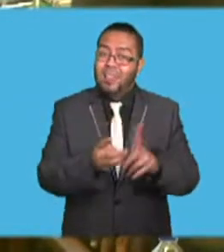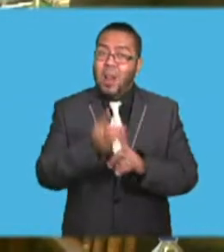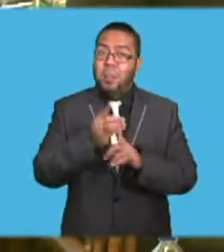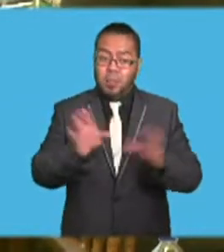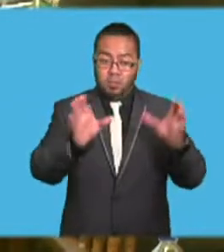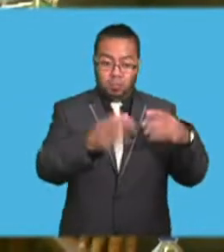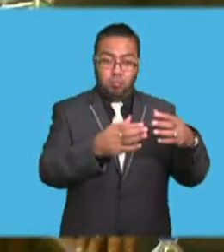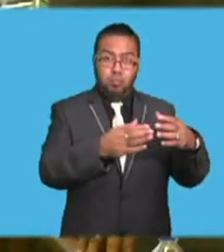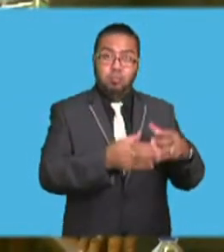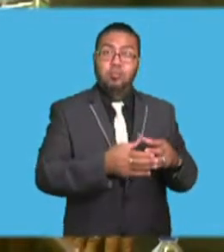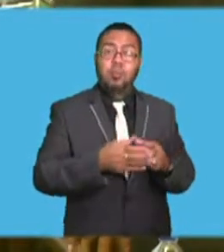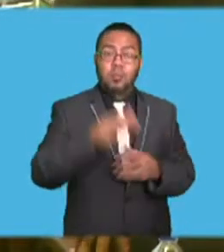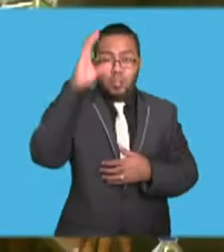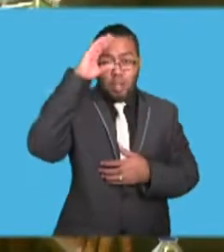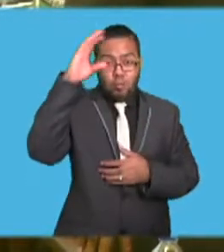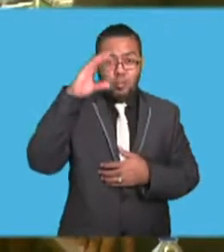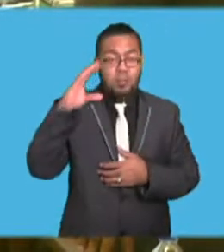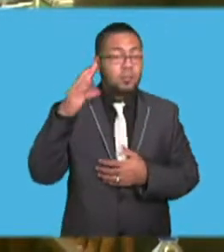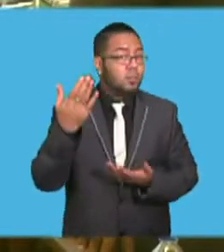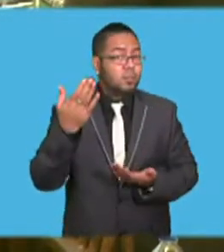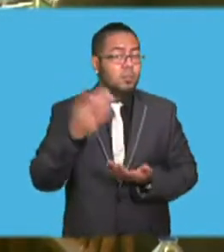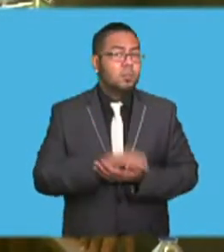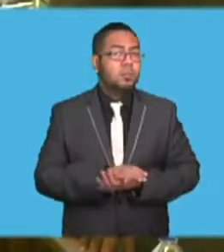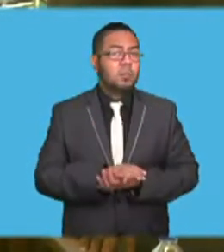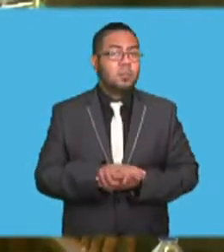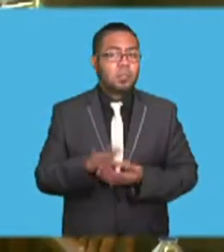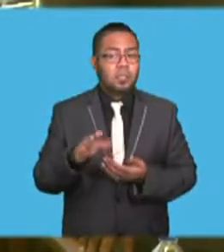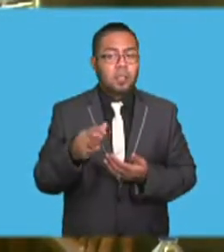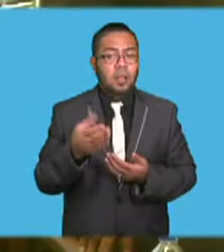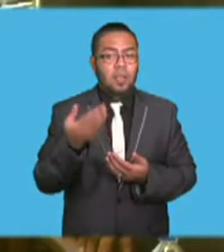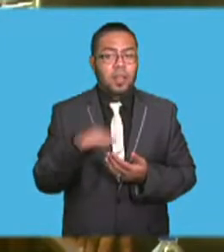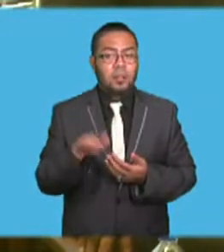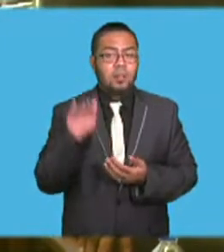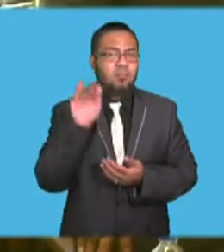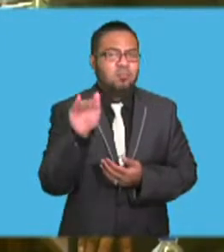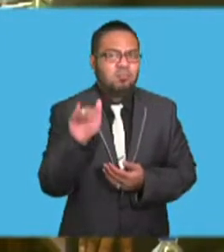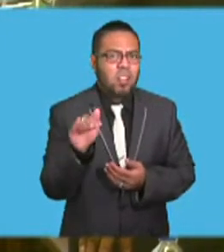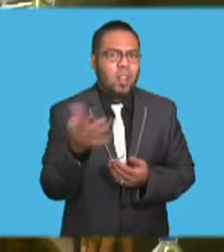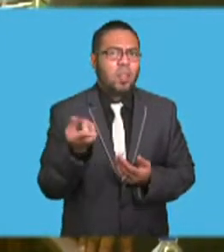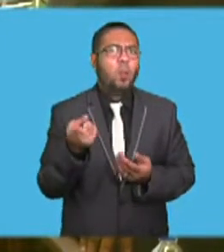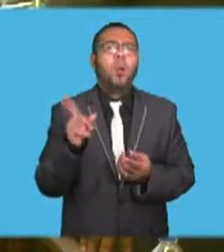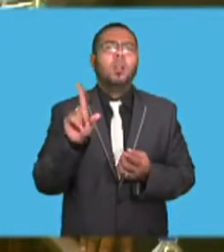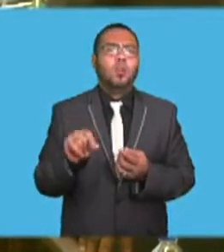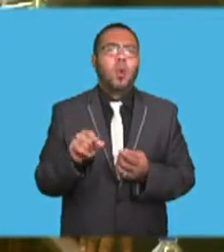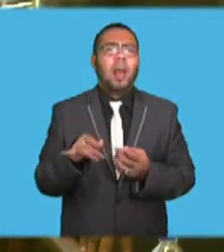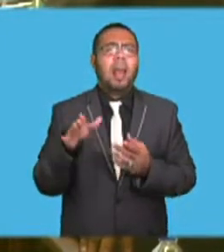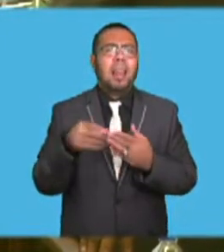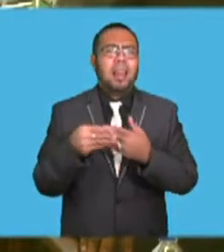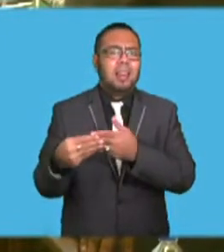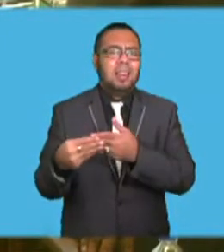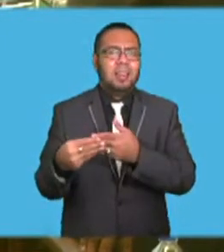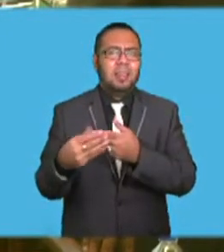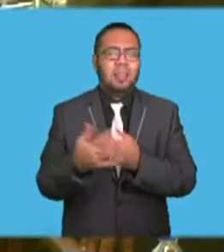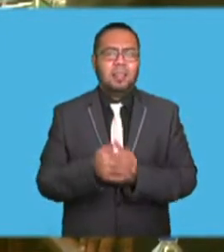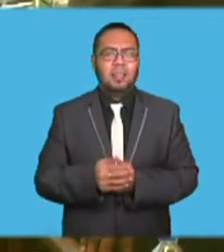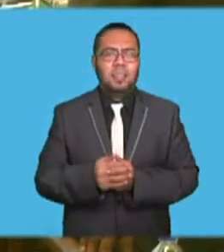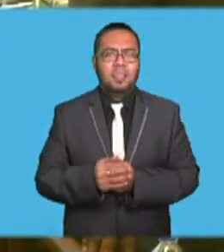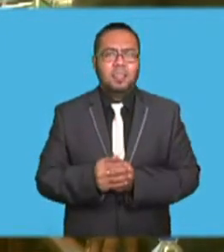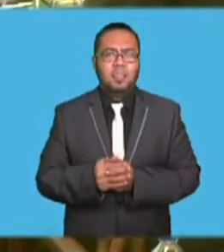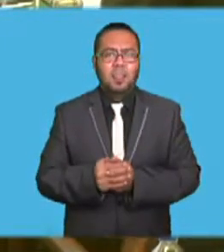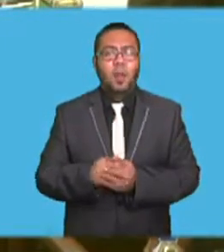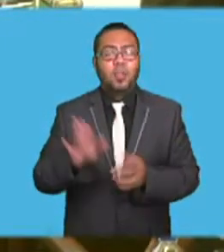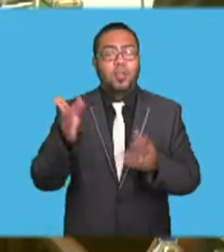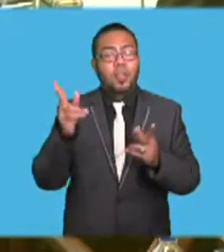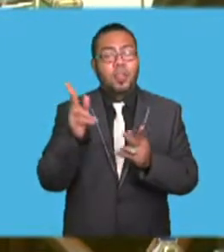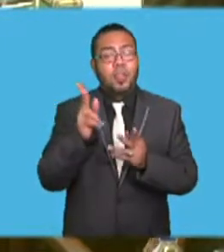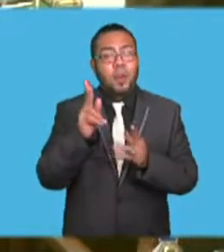that led to decision 121, if I remember correctly, of the Paris